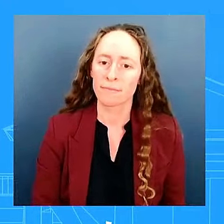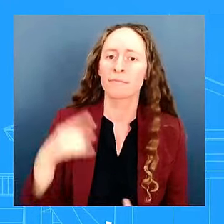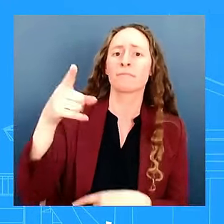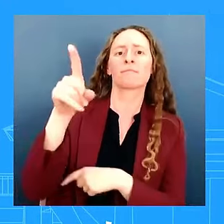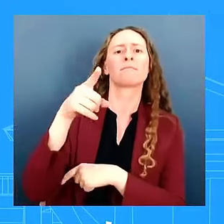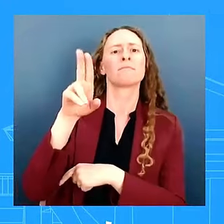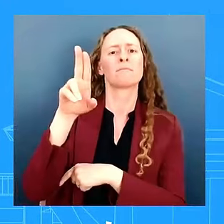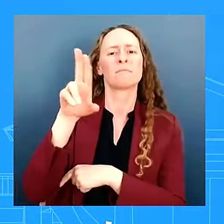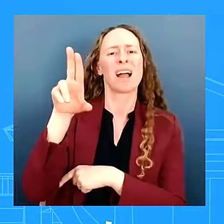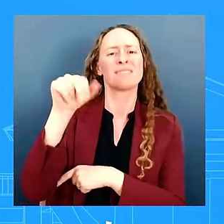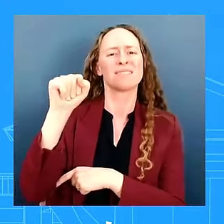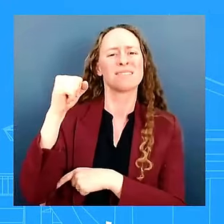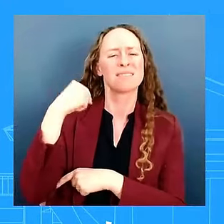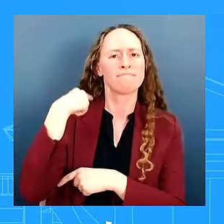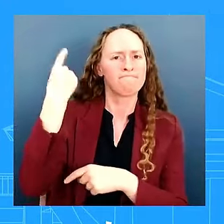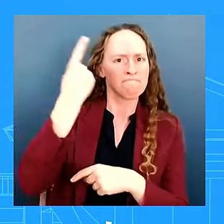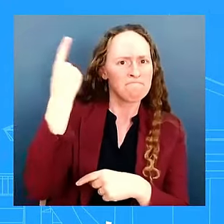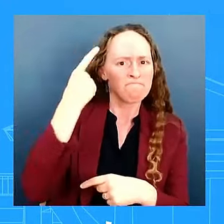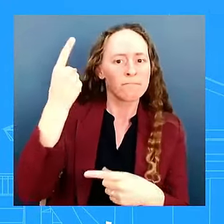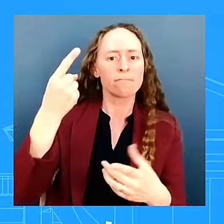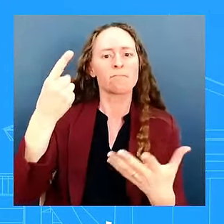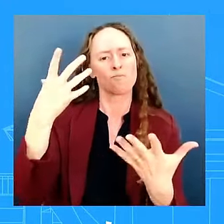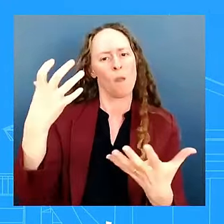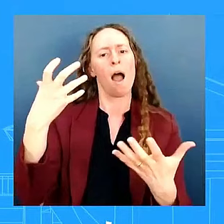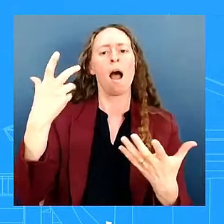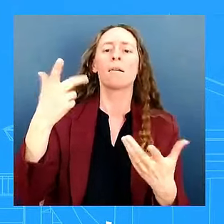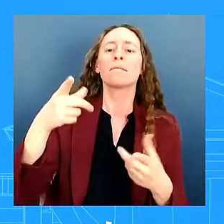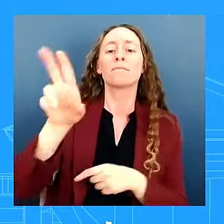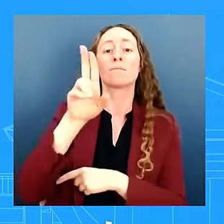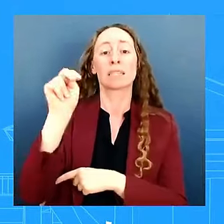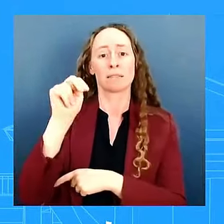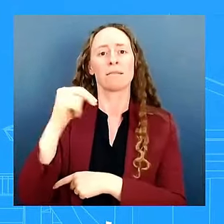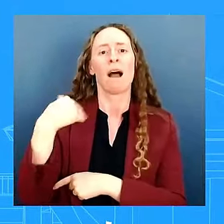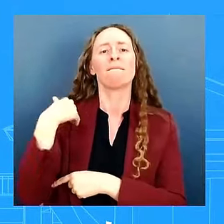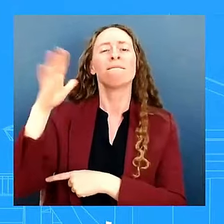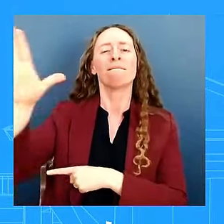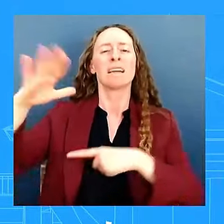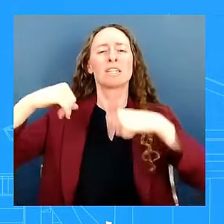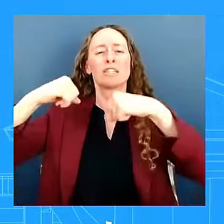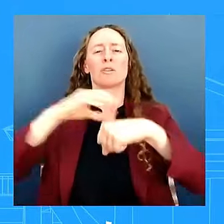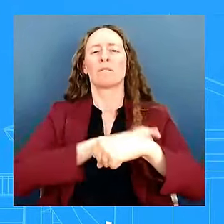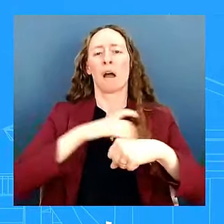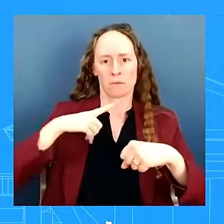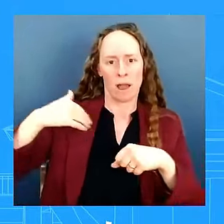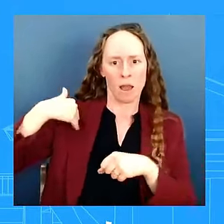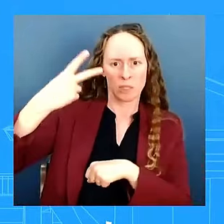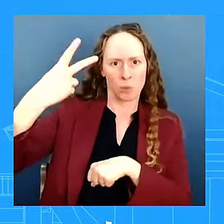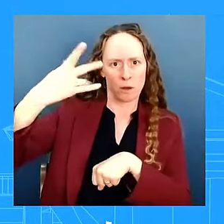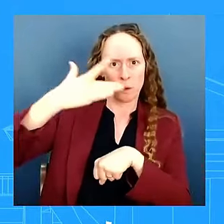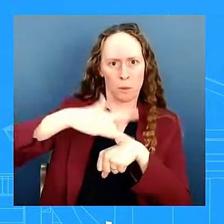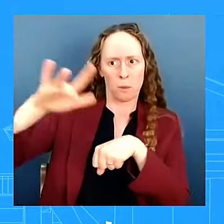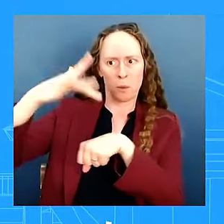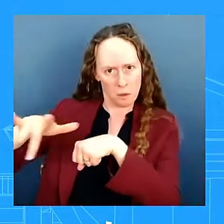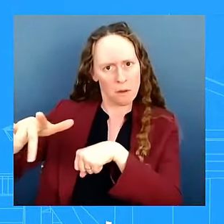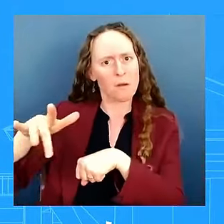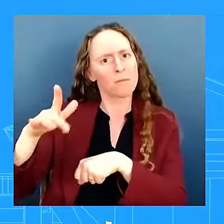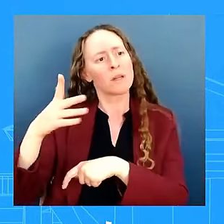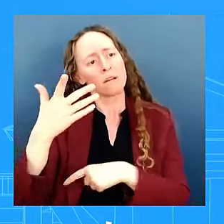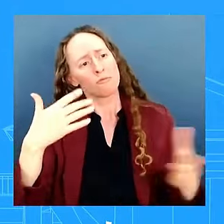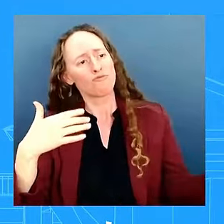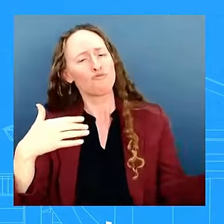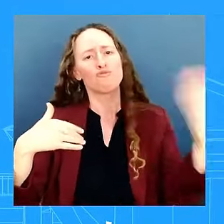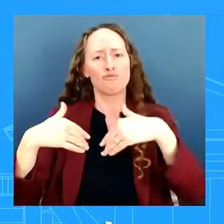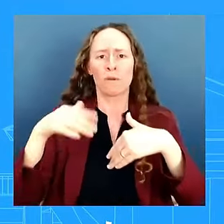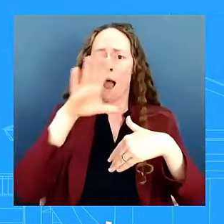about the importance of this and what insight and leadership africa can provide to advancing international peace and security